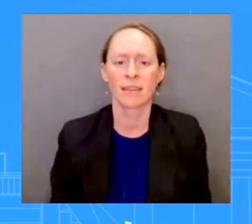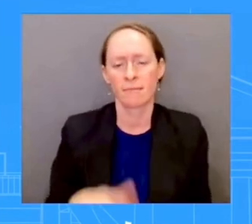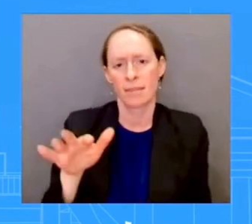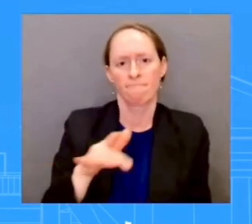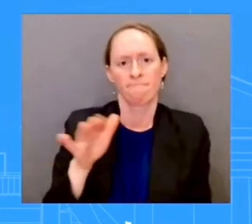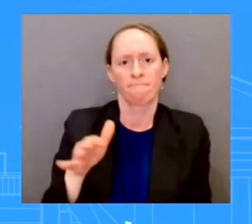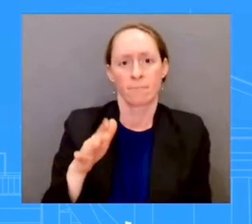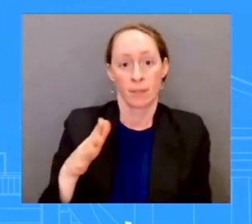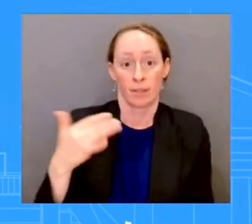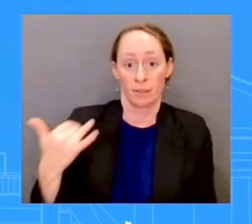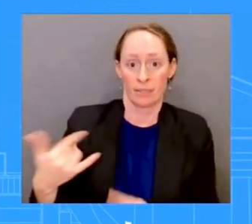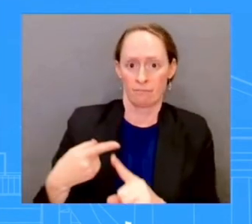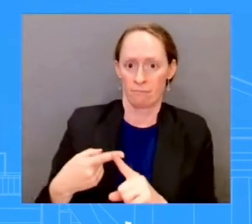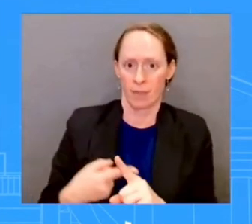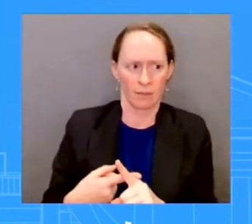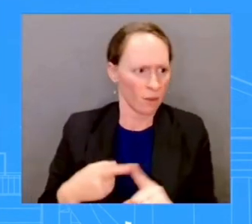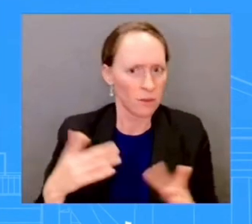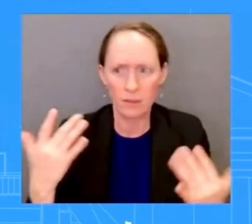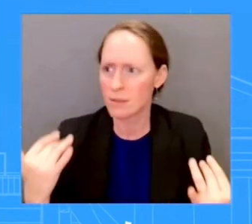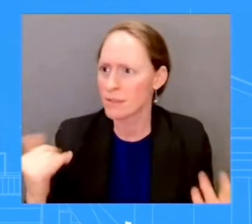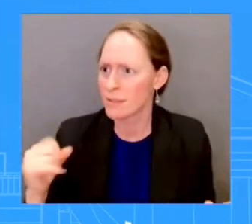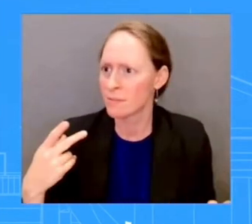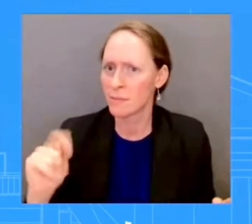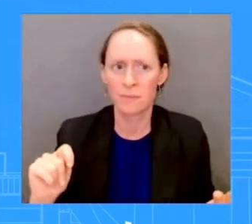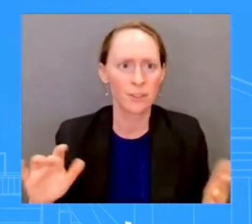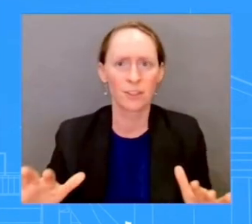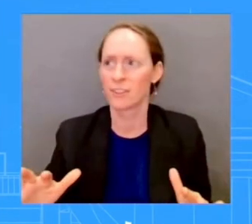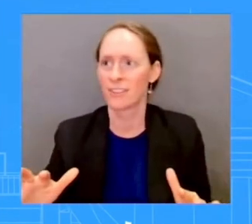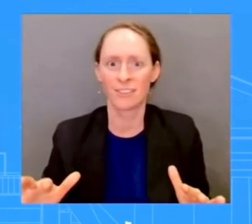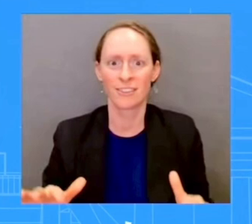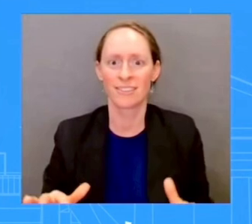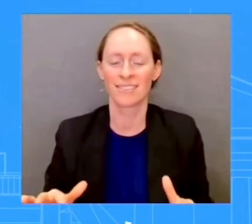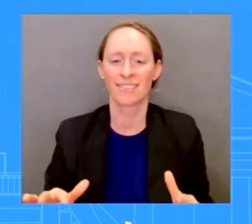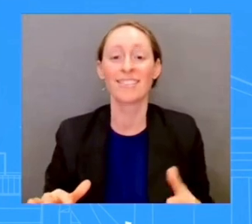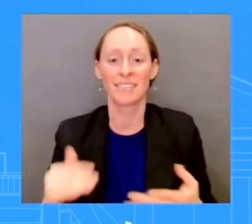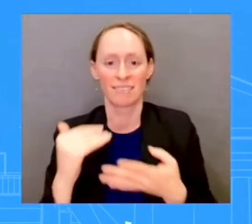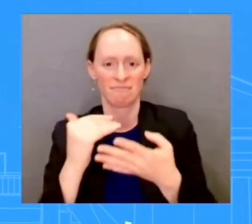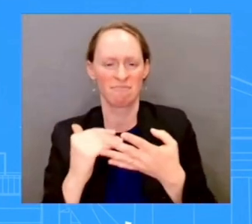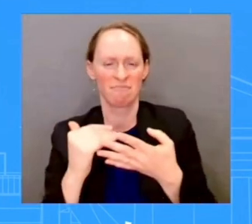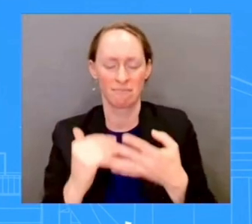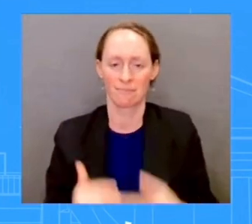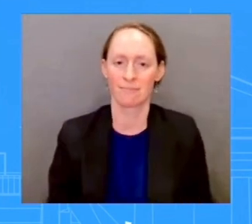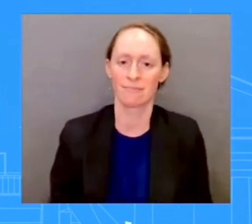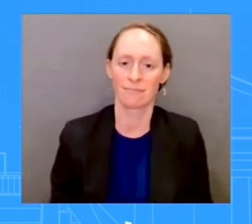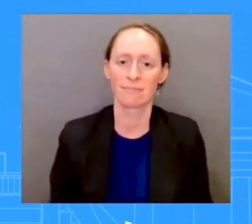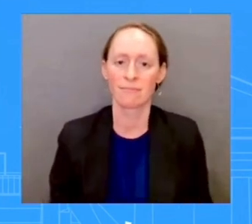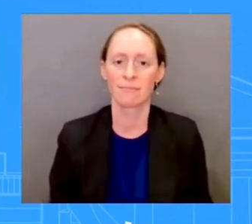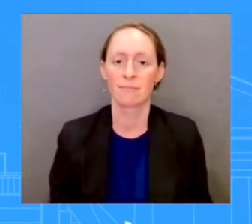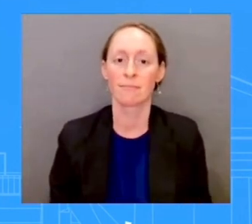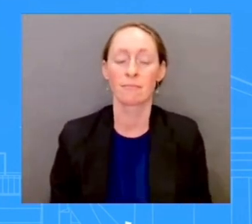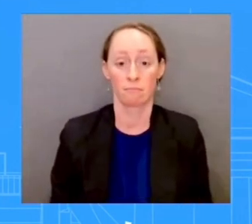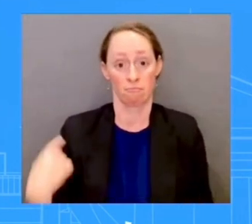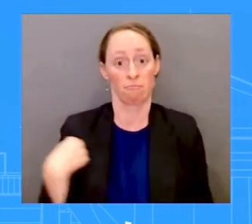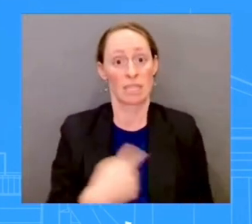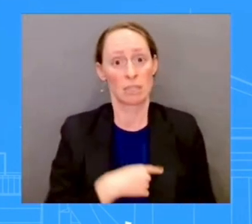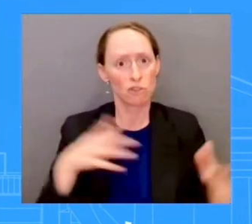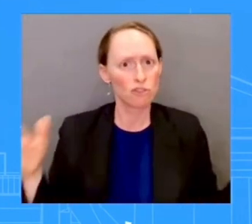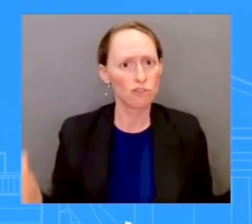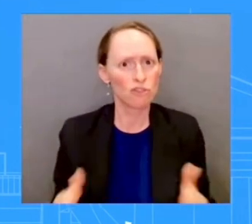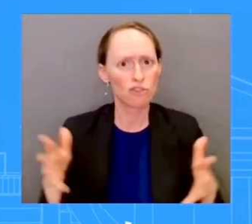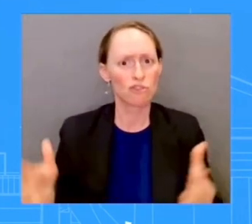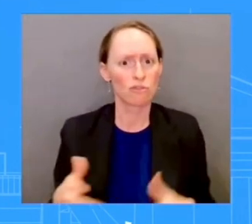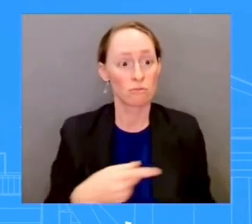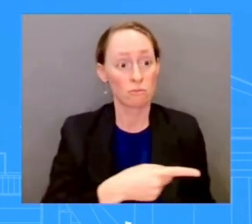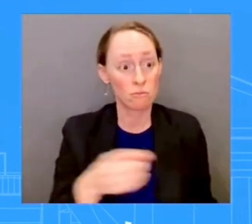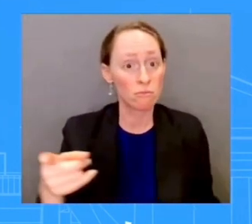Next month, mid-September. We'll be encouraging all Americans to get updated COVID vaccines. And also, let's not forget the RSV, let's not forget